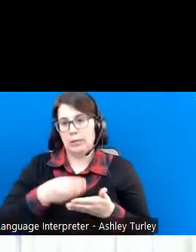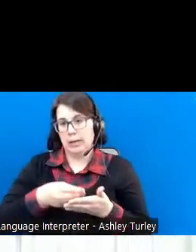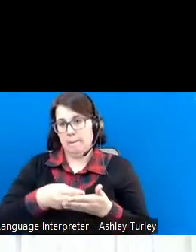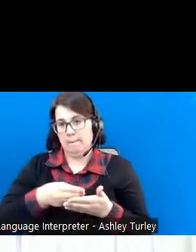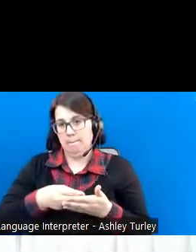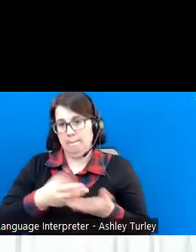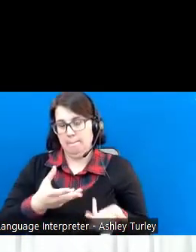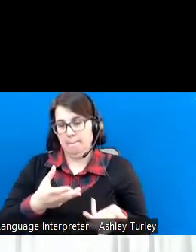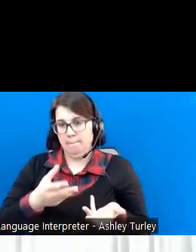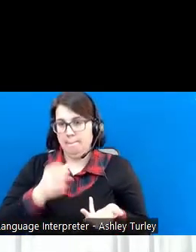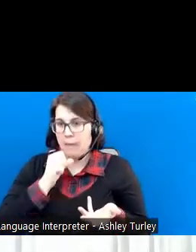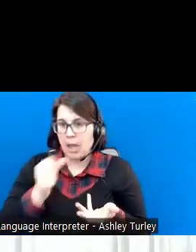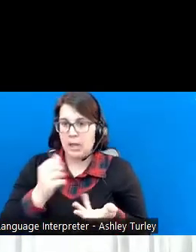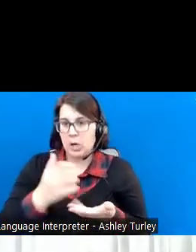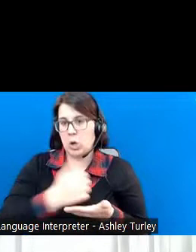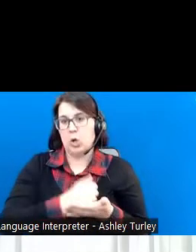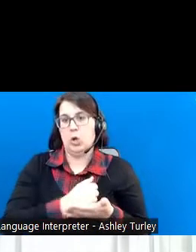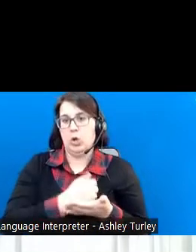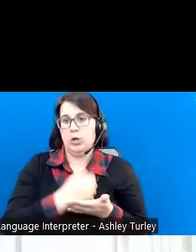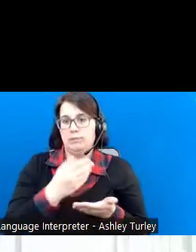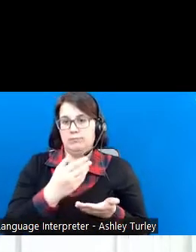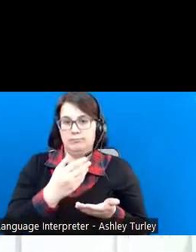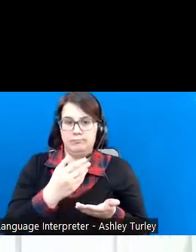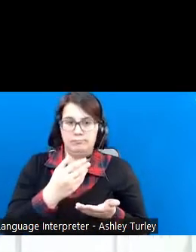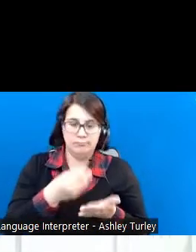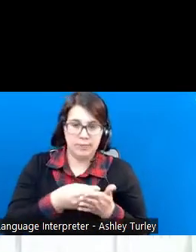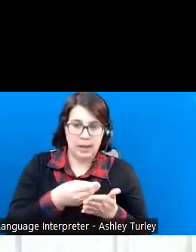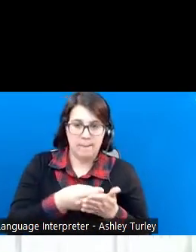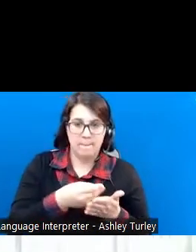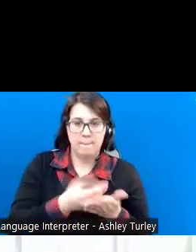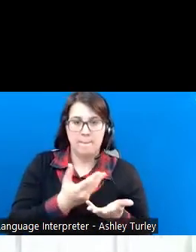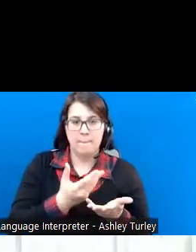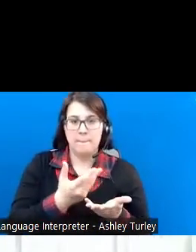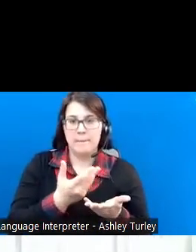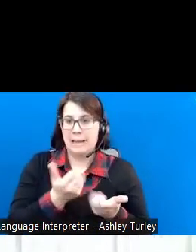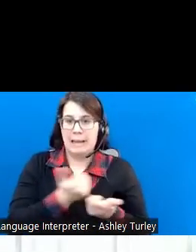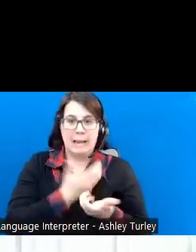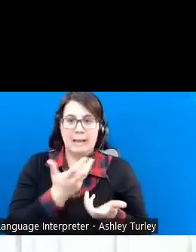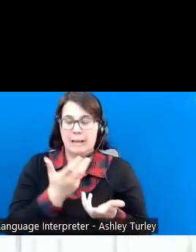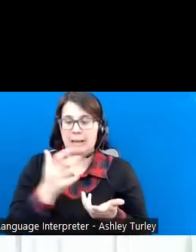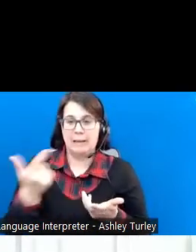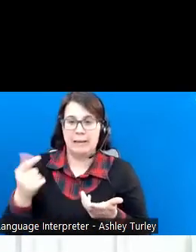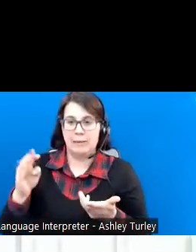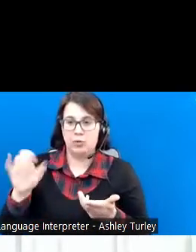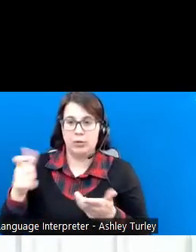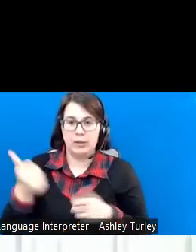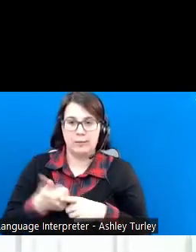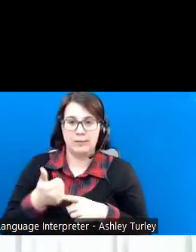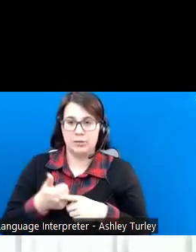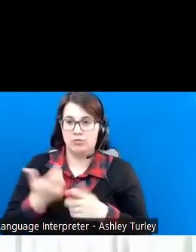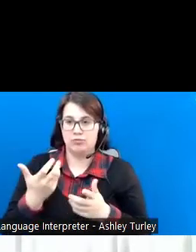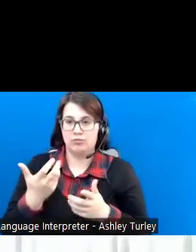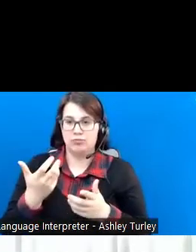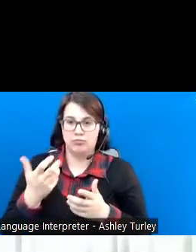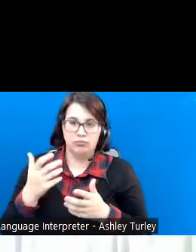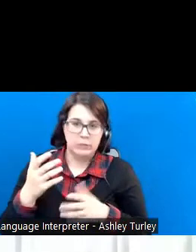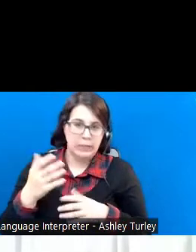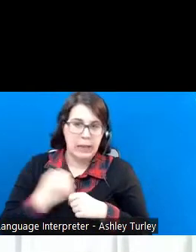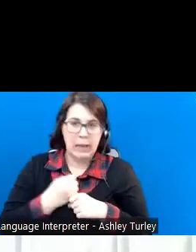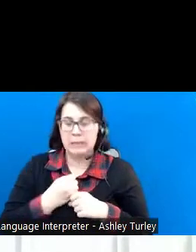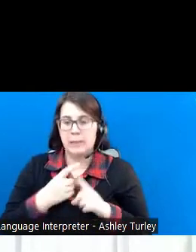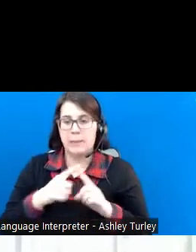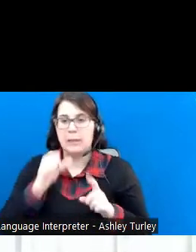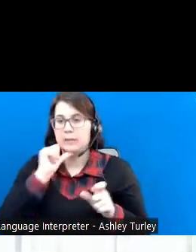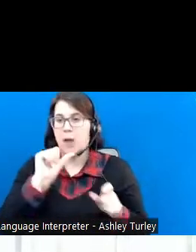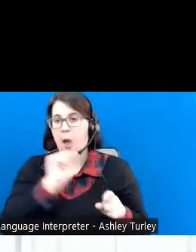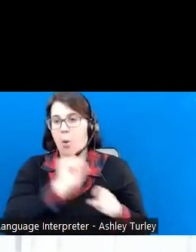Unearned income is anything that Gabriel might be receiving that he is not currently working